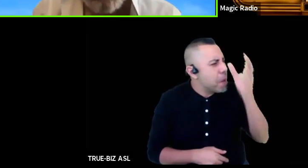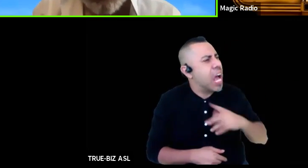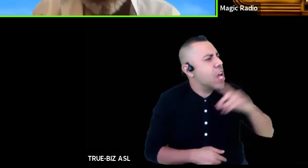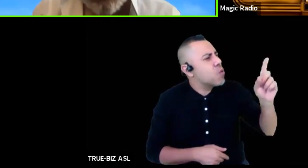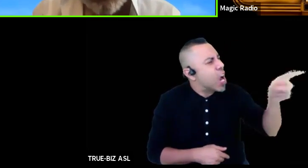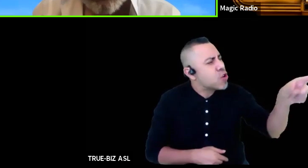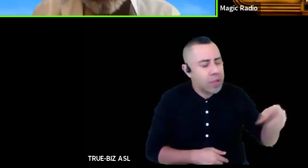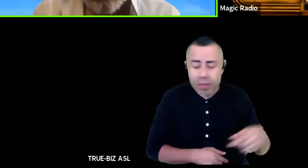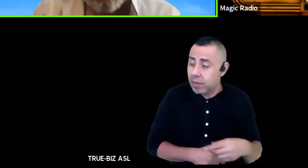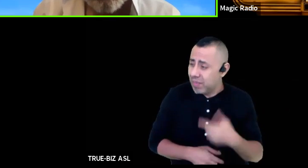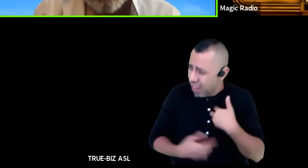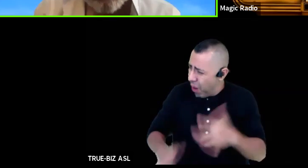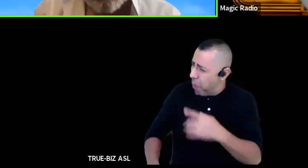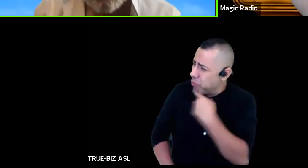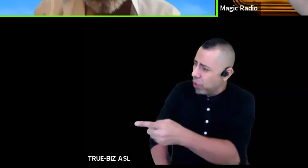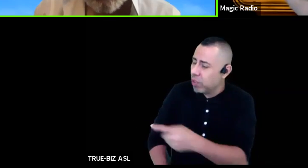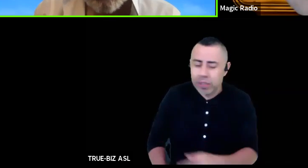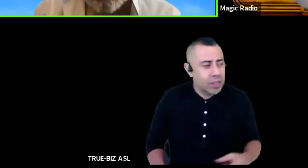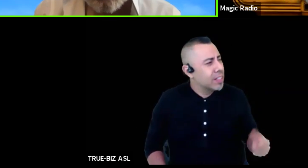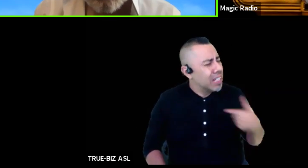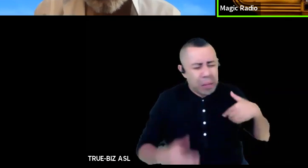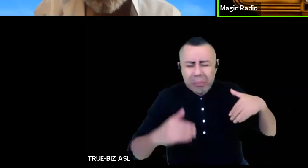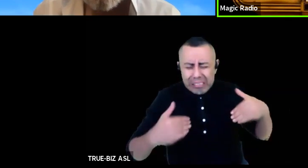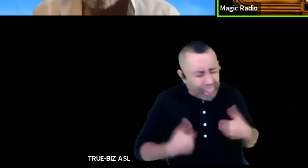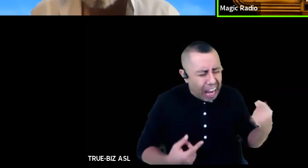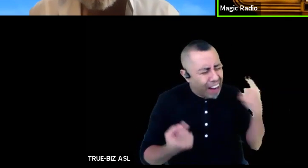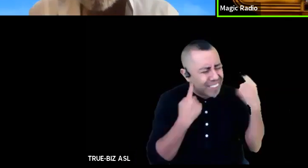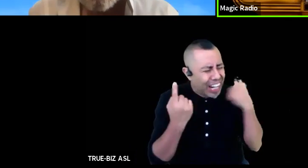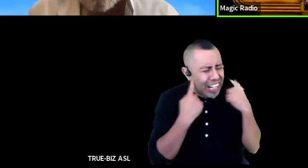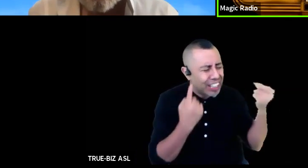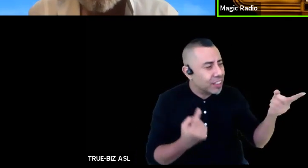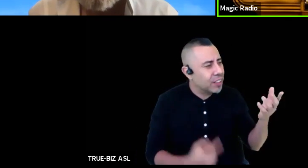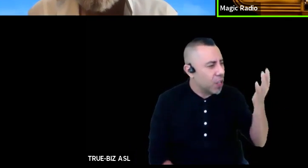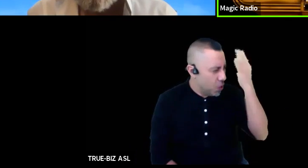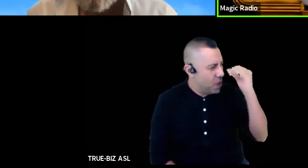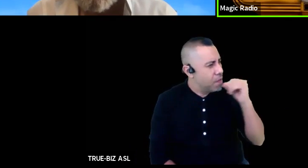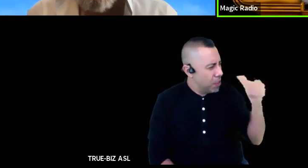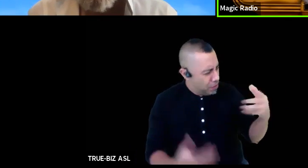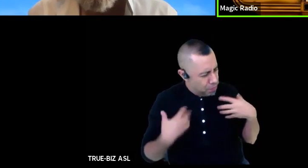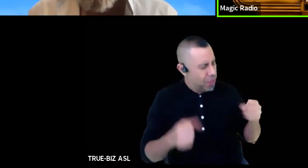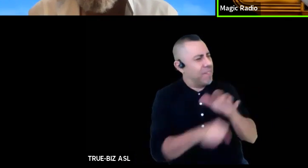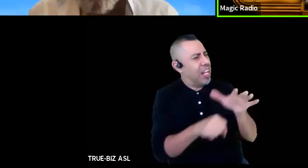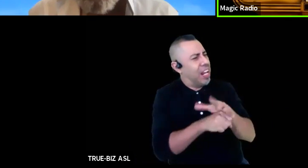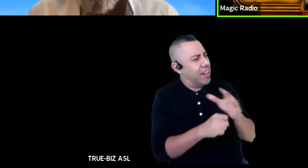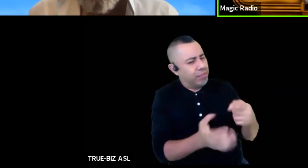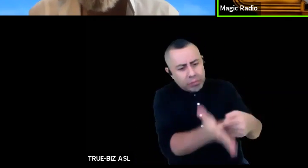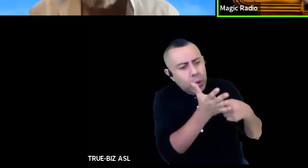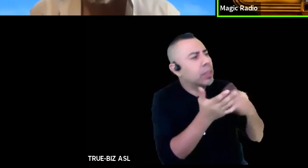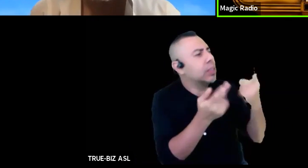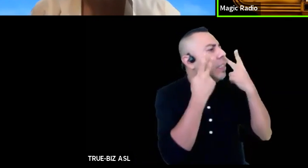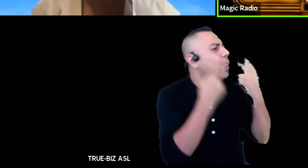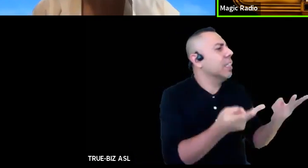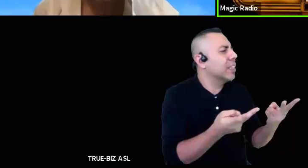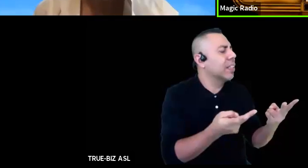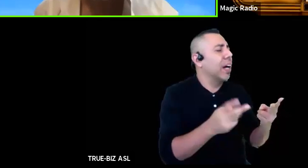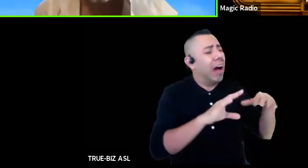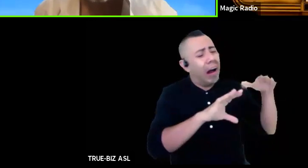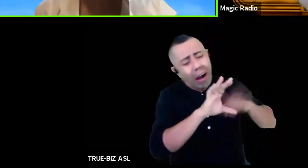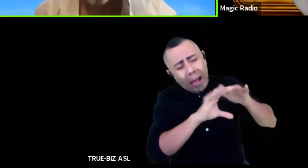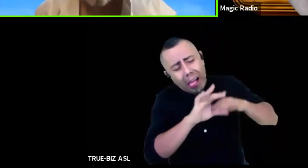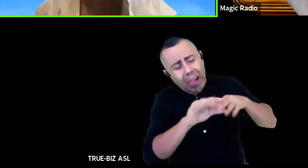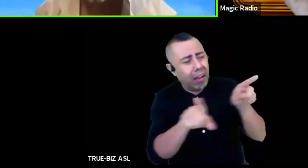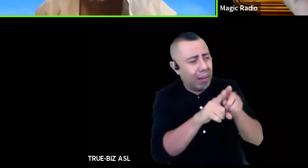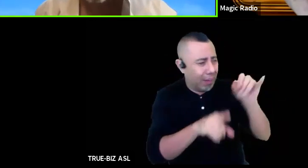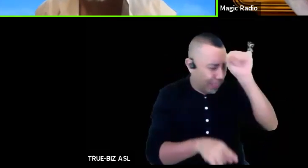am I'm tired of what I'm hearing why don't you have the guts to give me something I can see and stop blathering on like an idiot you